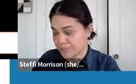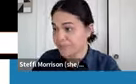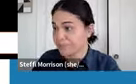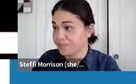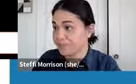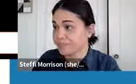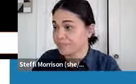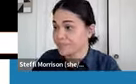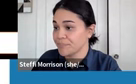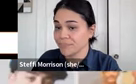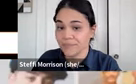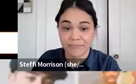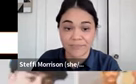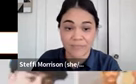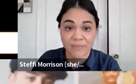years.